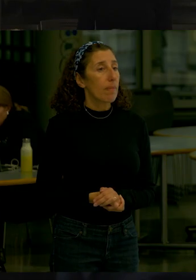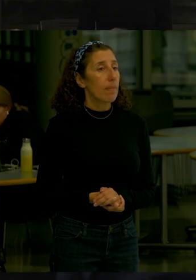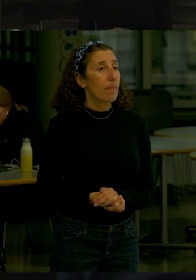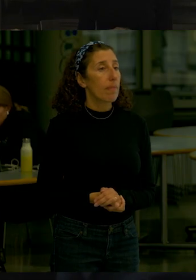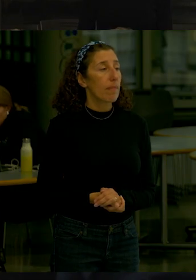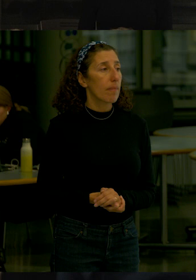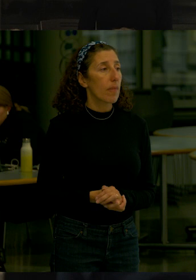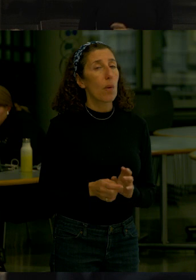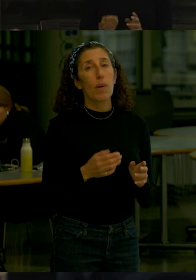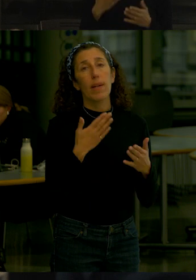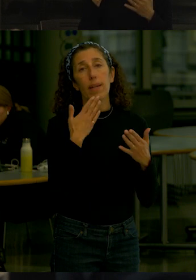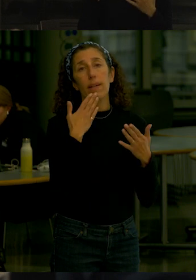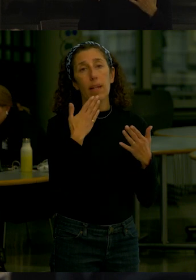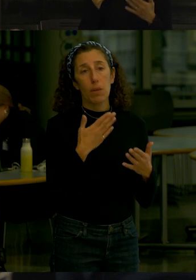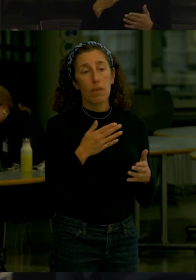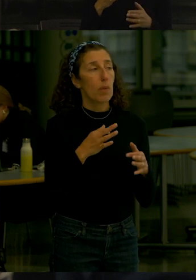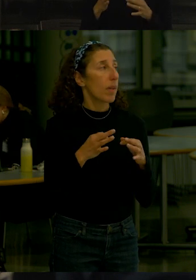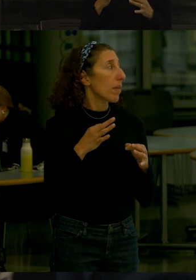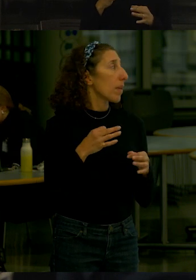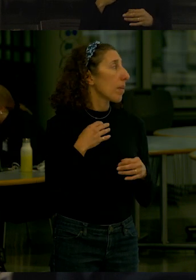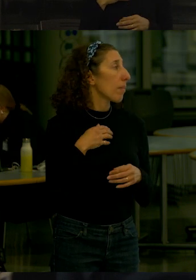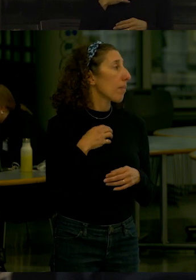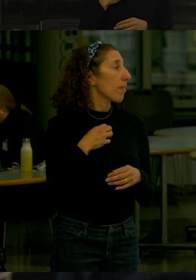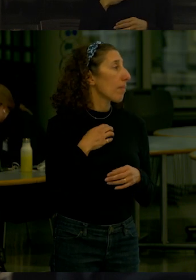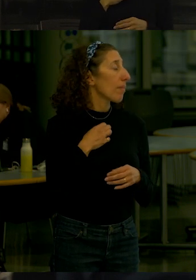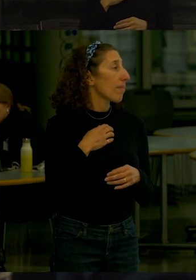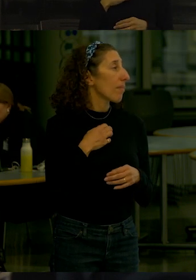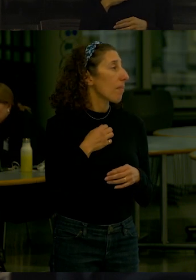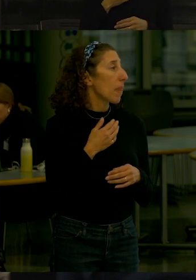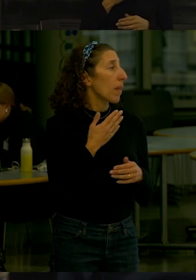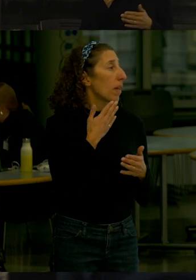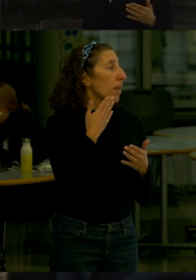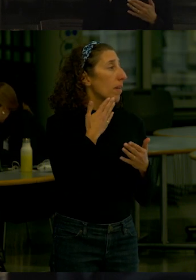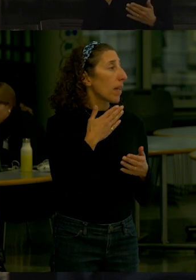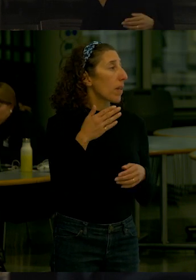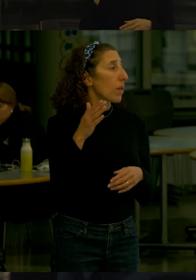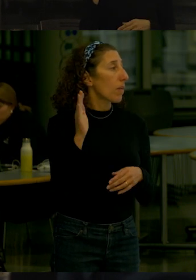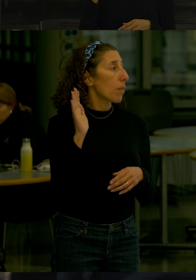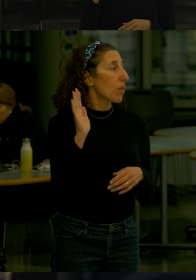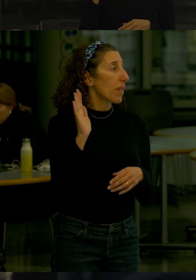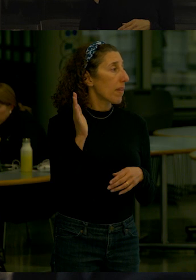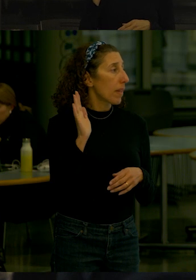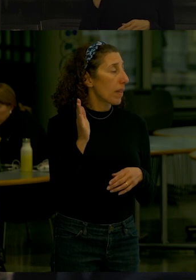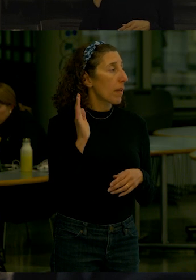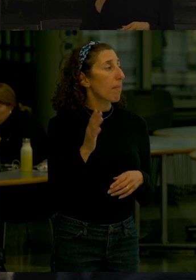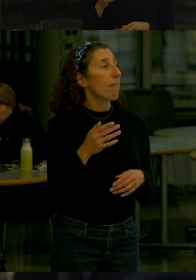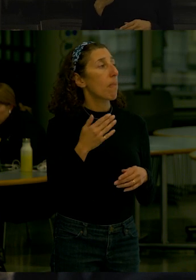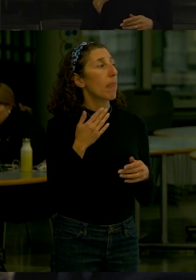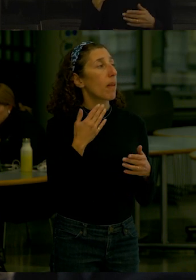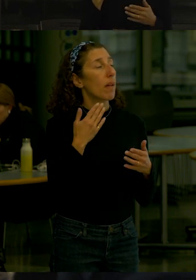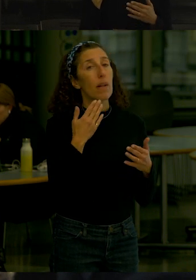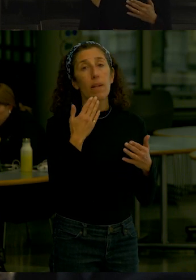okay thank you so much sorry I'm making you bend so thank you for the presentation it was really helpful and thanks for the additions of the